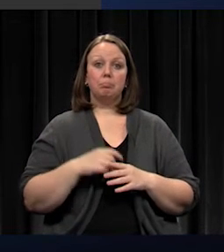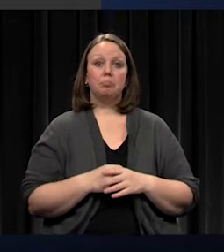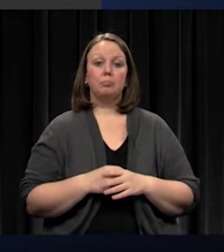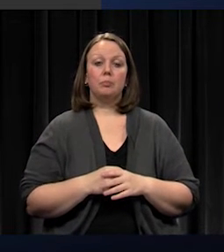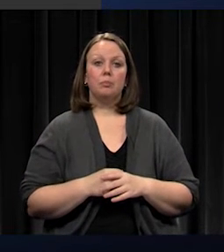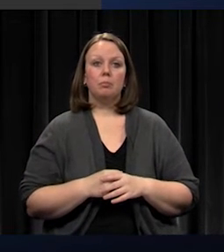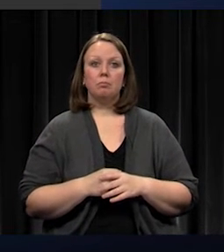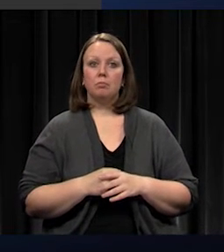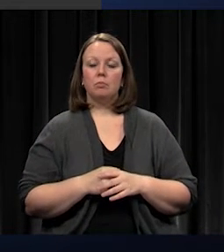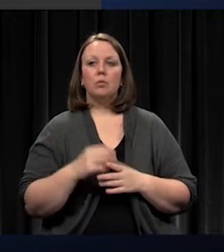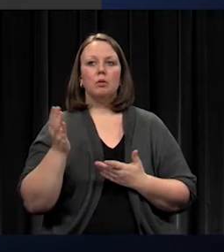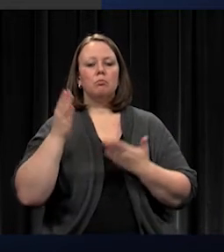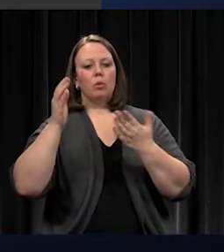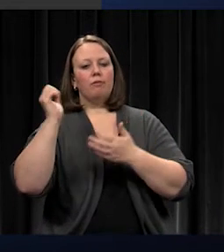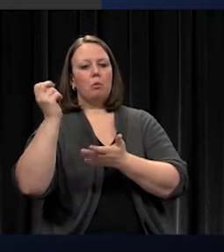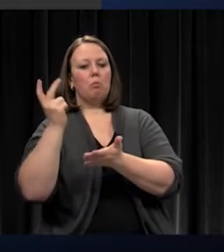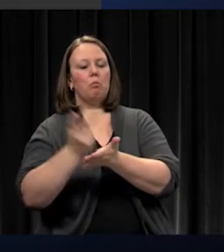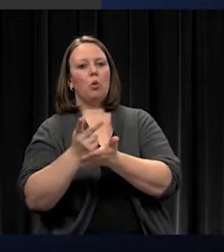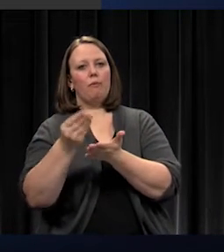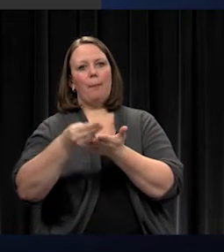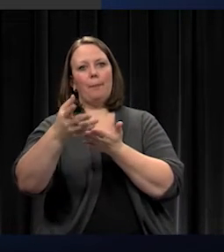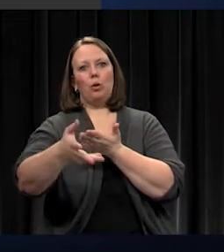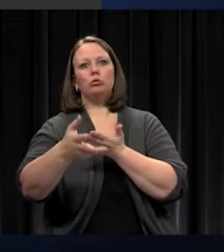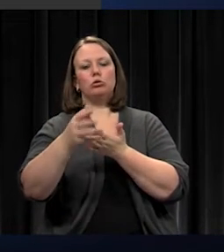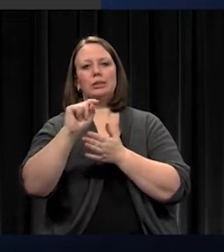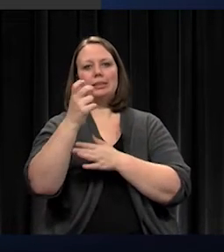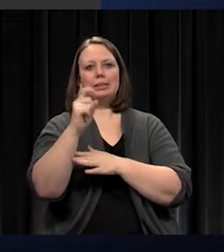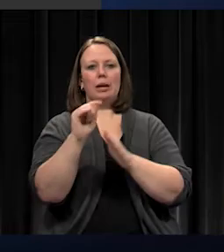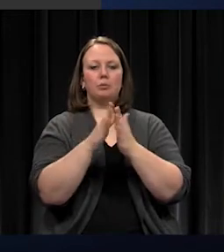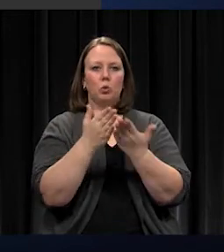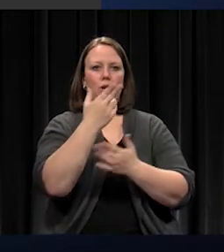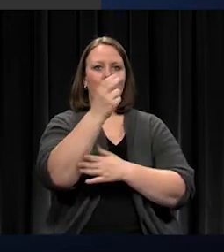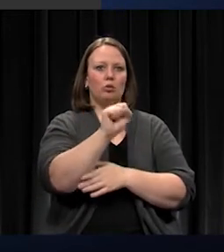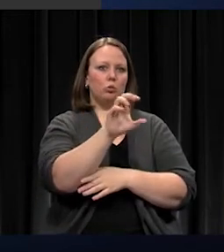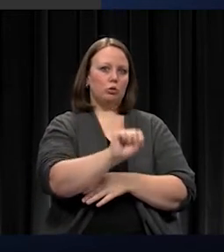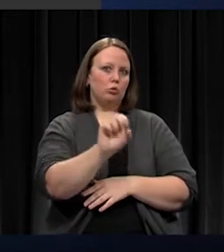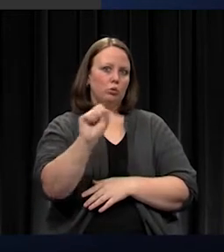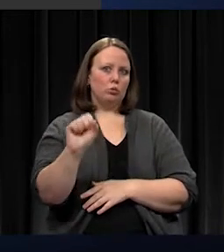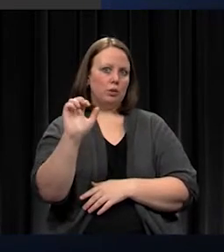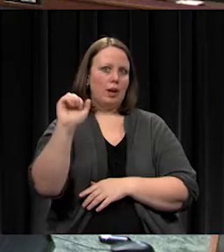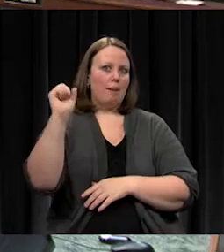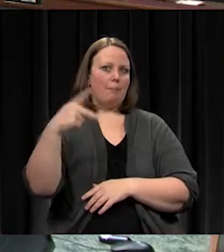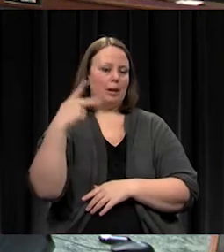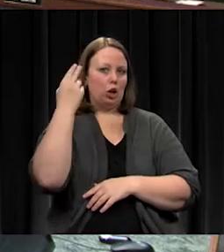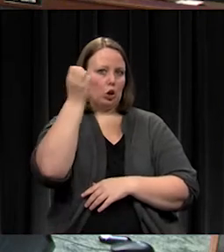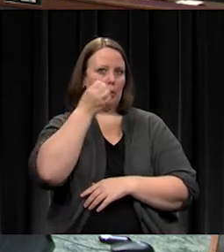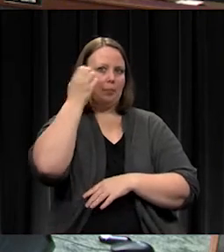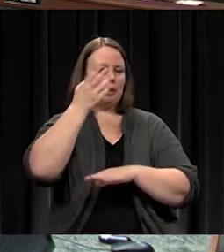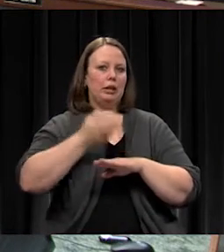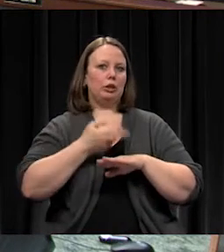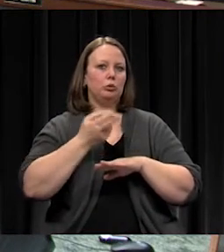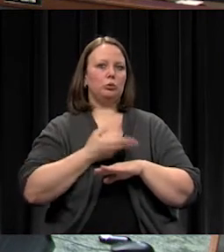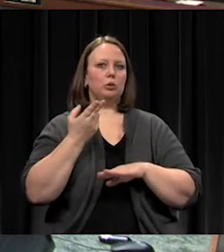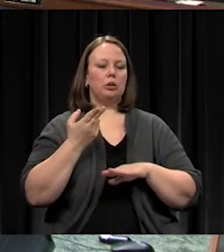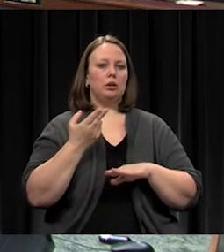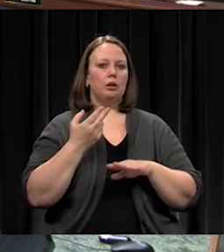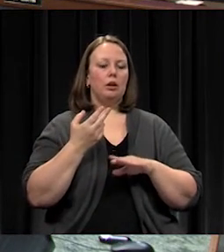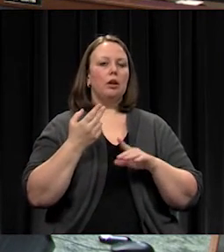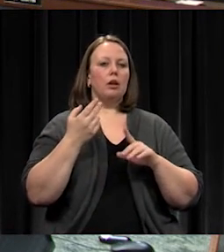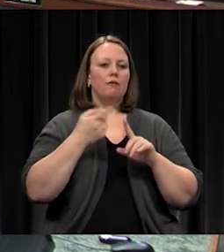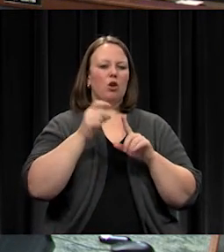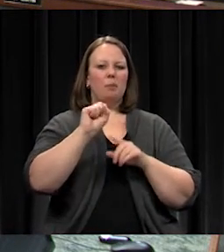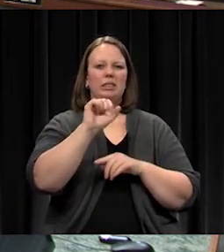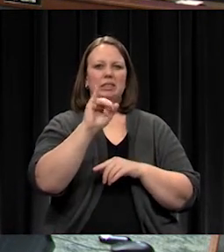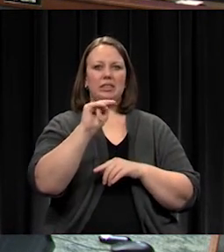Move to approve the purchase of textbooks, high school social studies, advanced placement, European history from Cengage Learning for